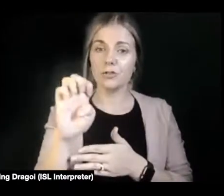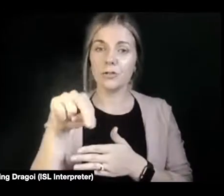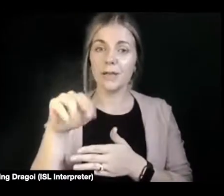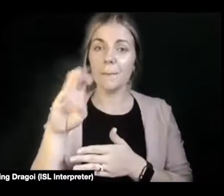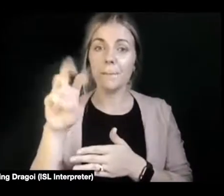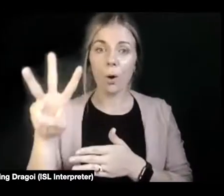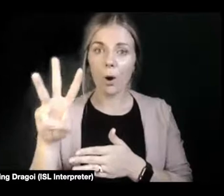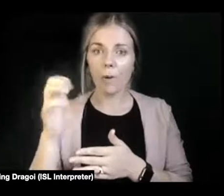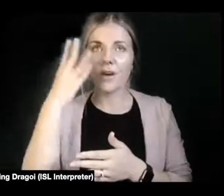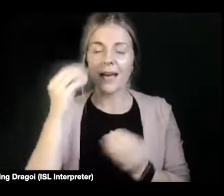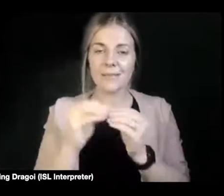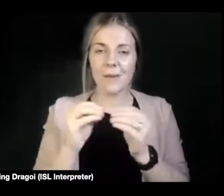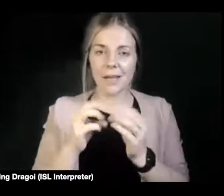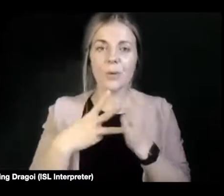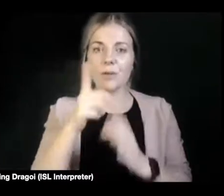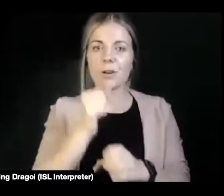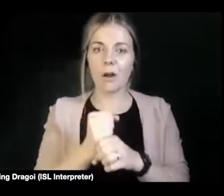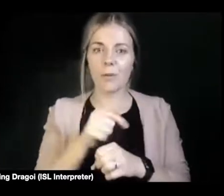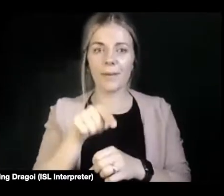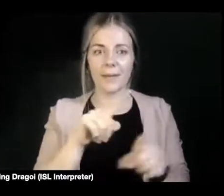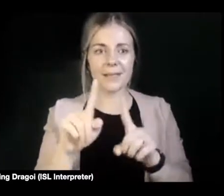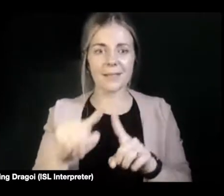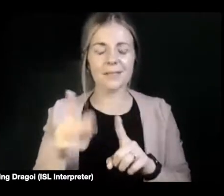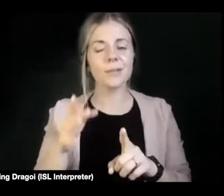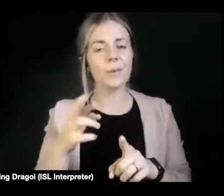are being mentioned. And I think it's really important that the deaf community